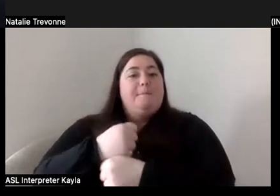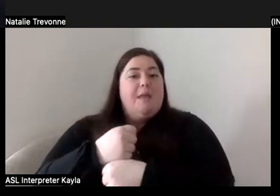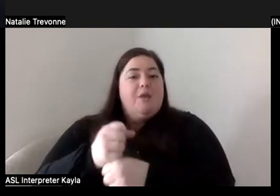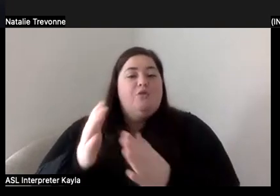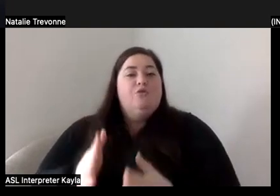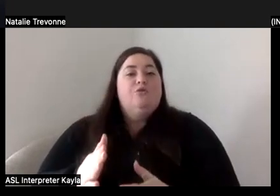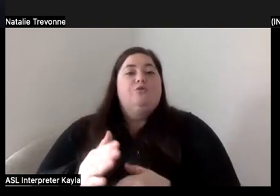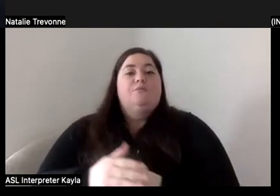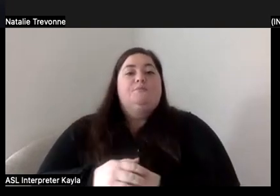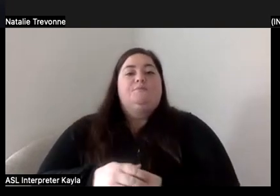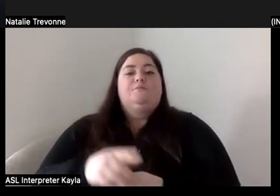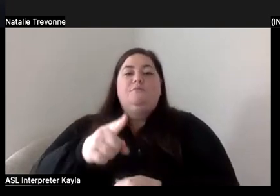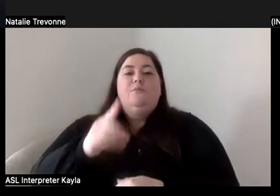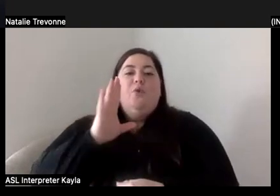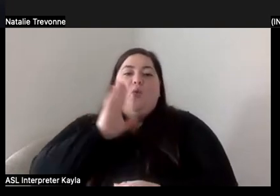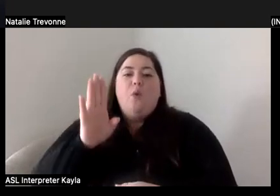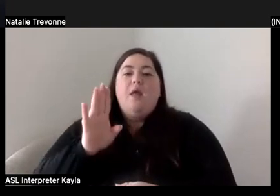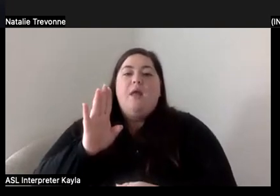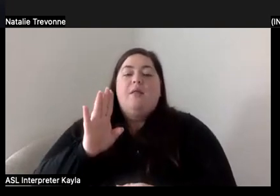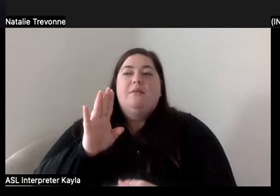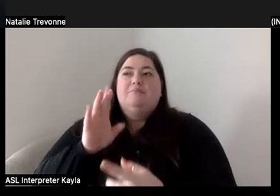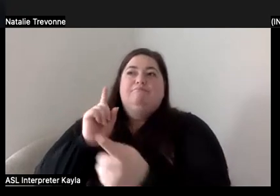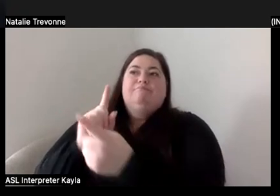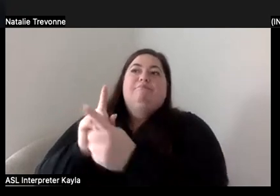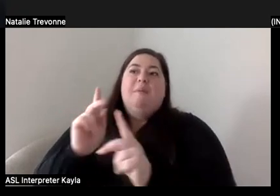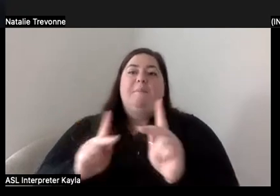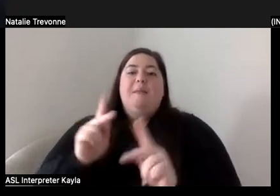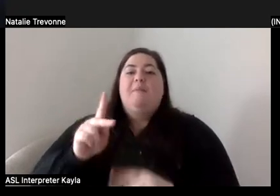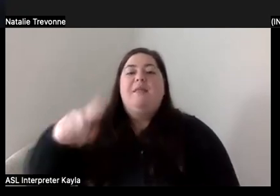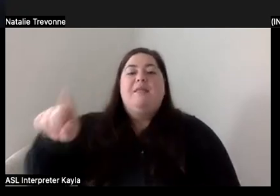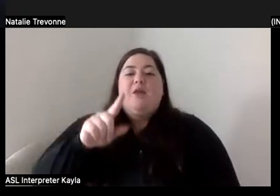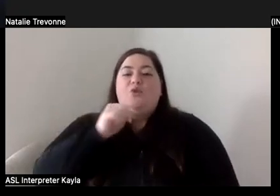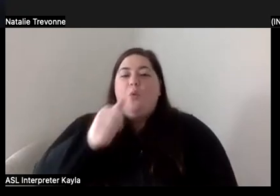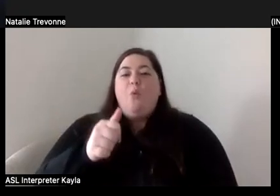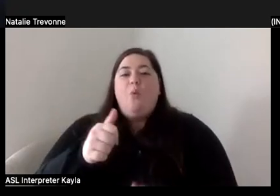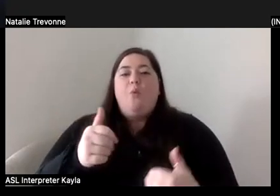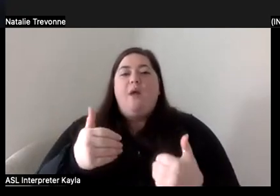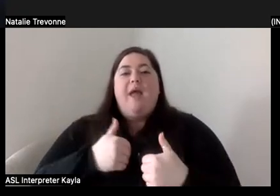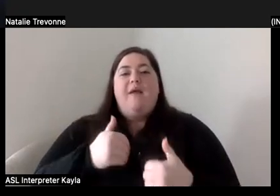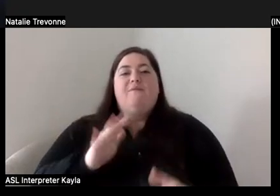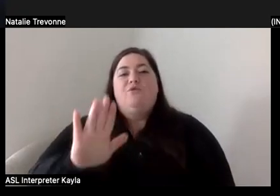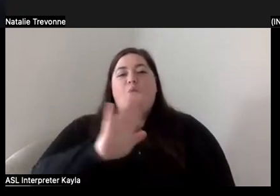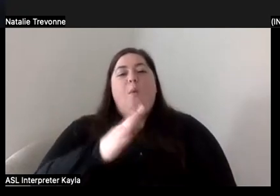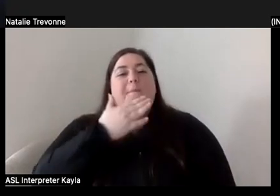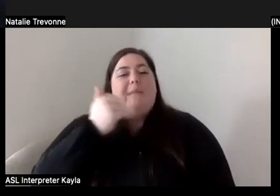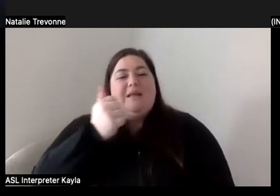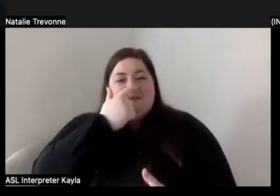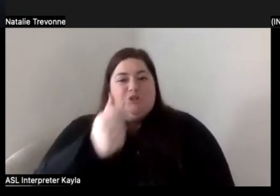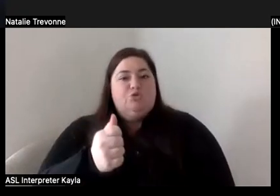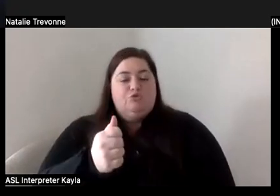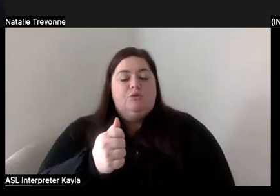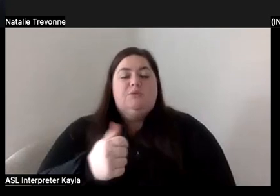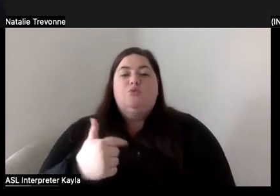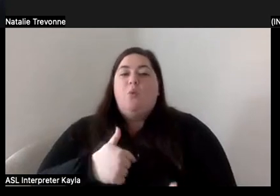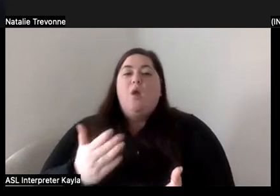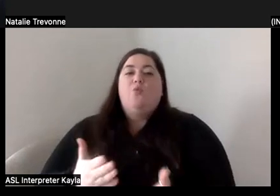to, you know, people who don't have your best interest in heart. So, you know, definitely I recommend,